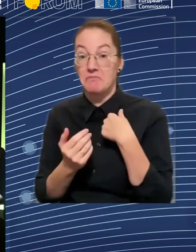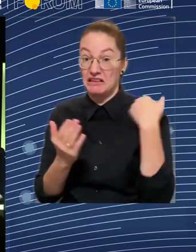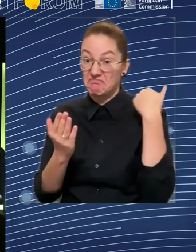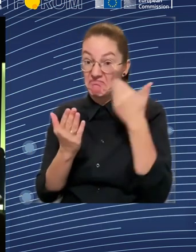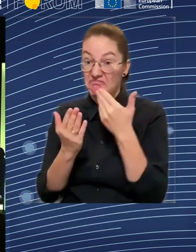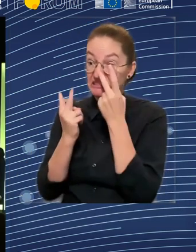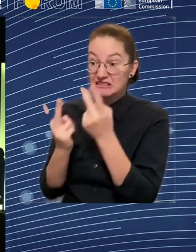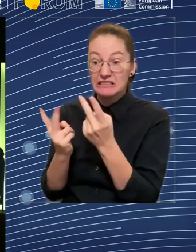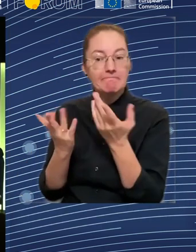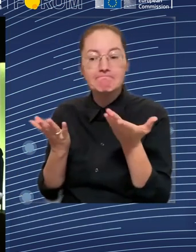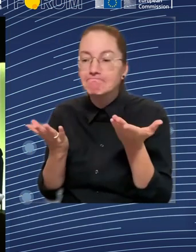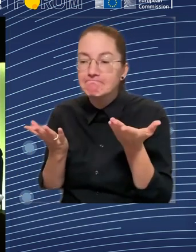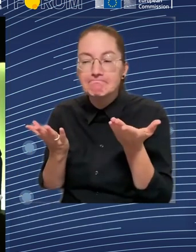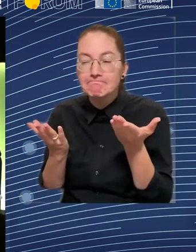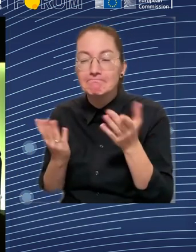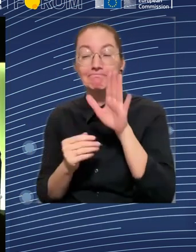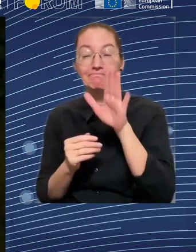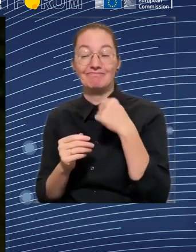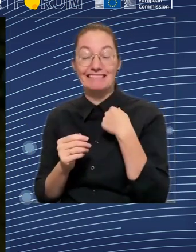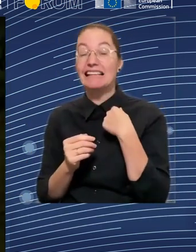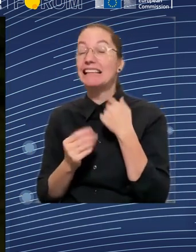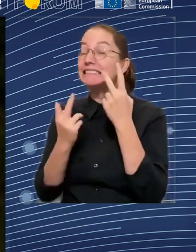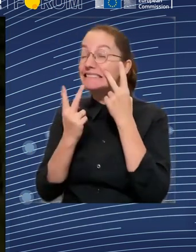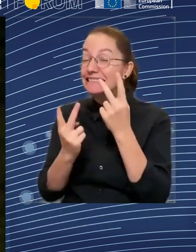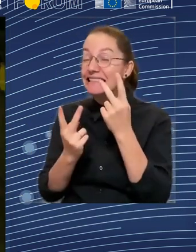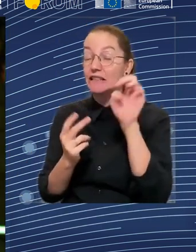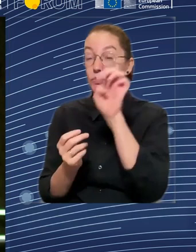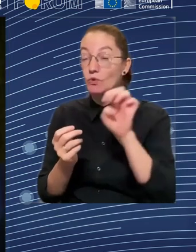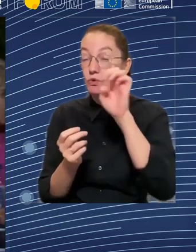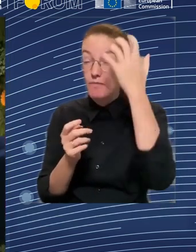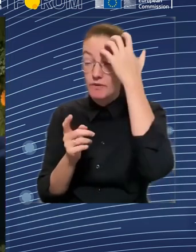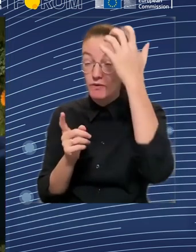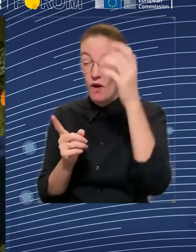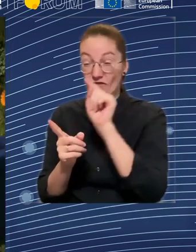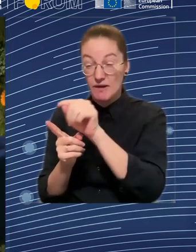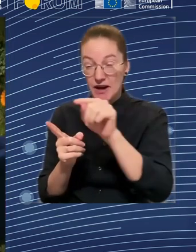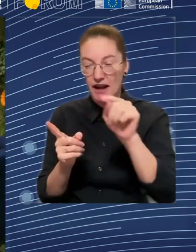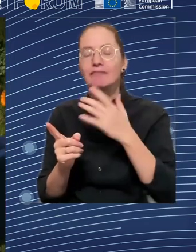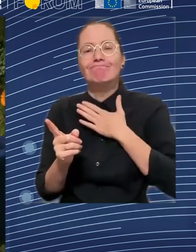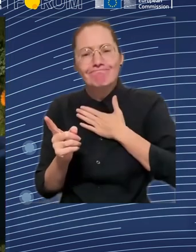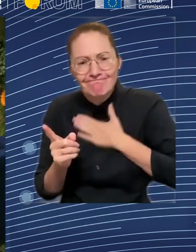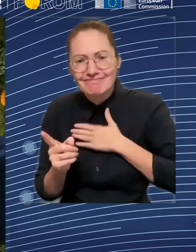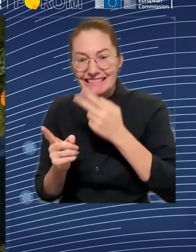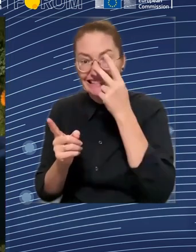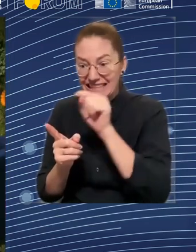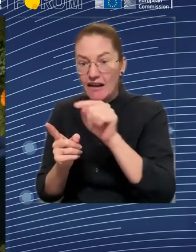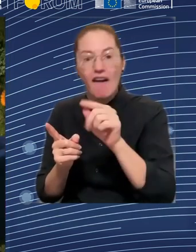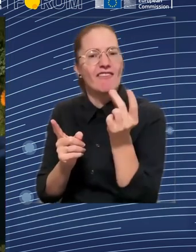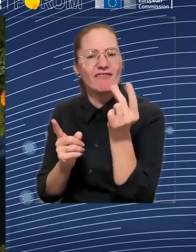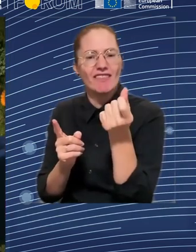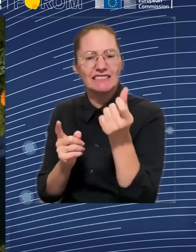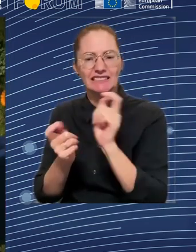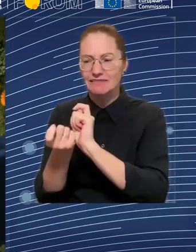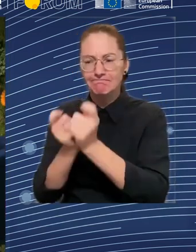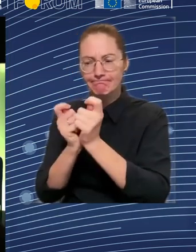on. Thanks. Thank you. Tanya, how crucial is the role of the